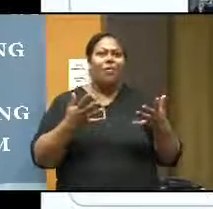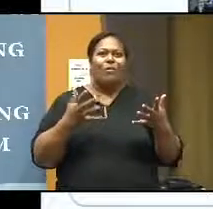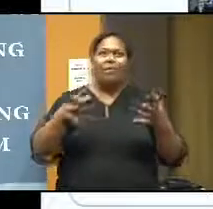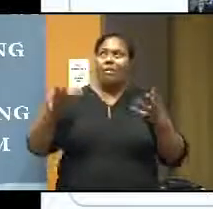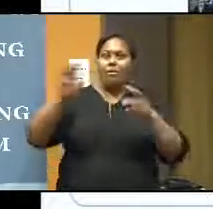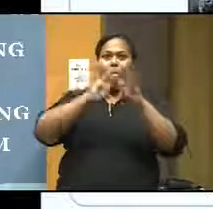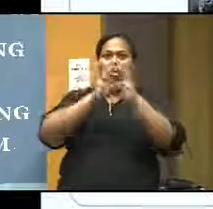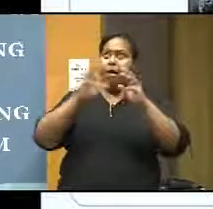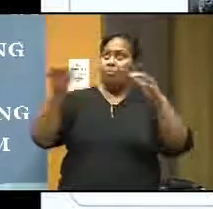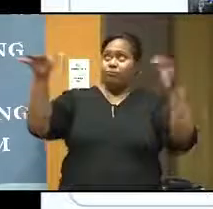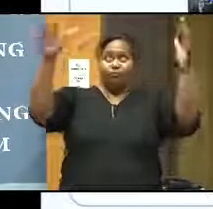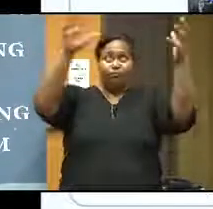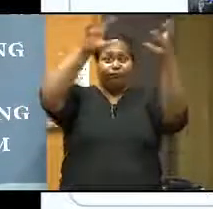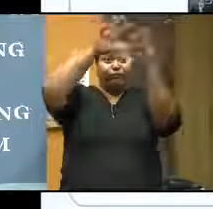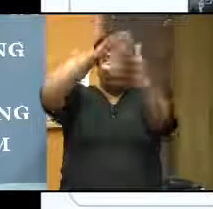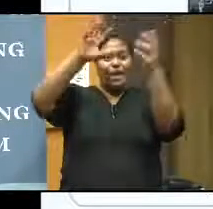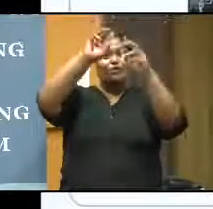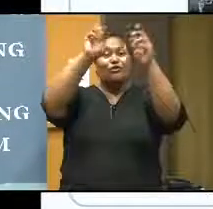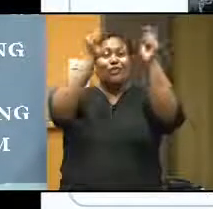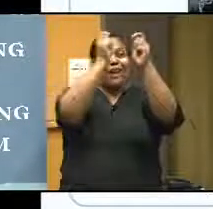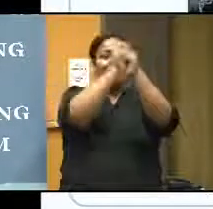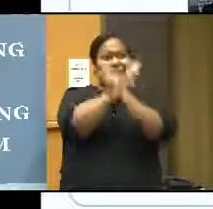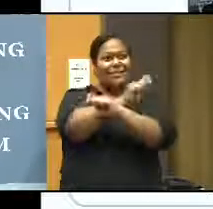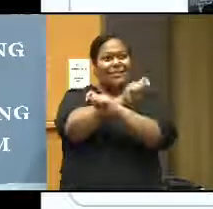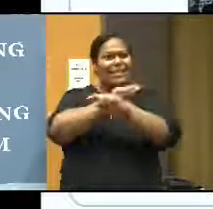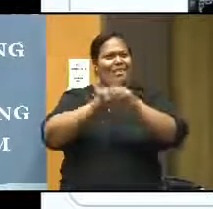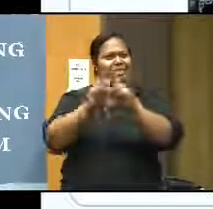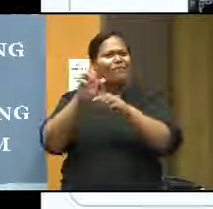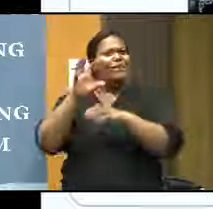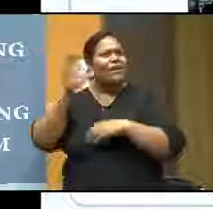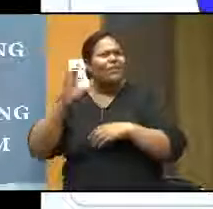changes during the severe weather conditions and so on.